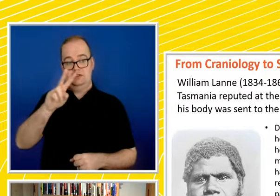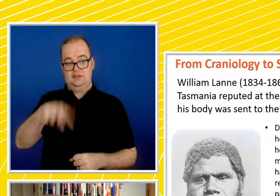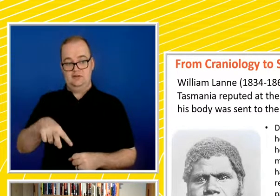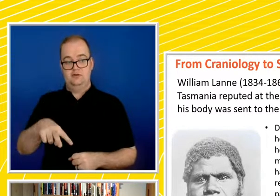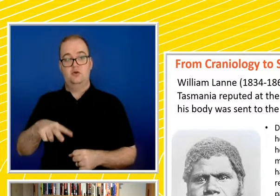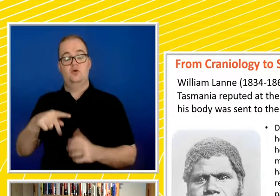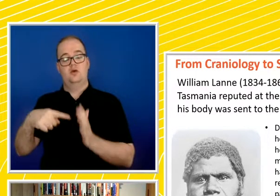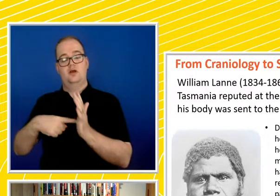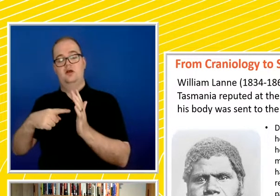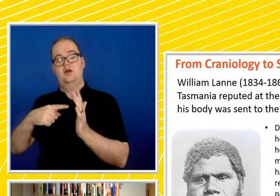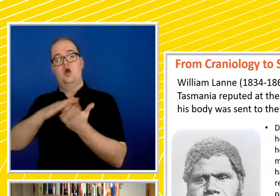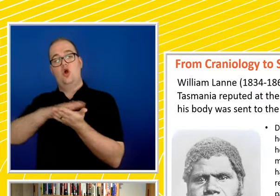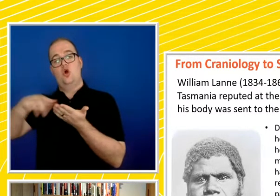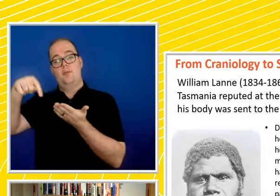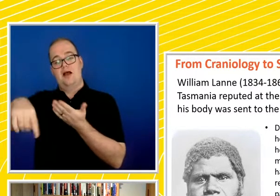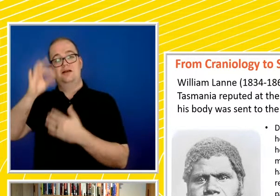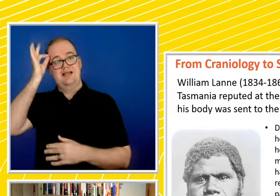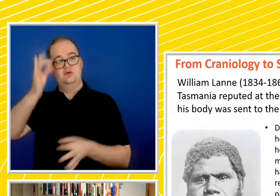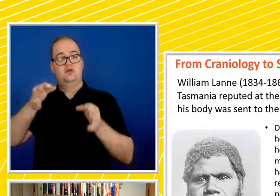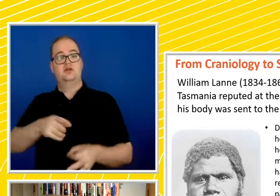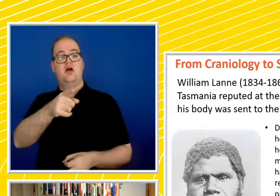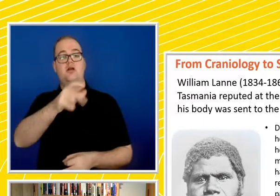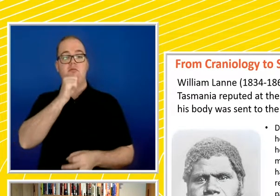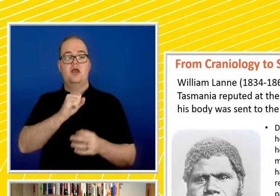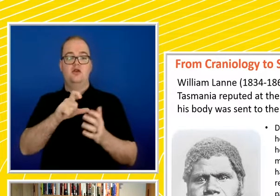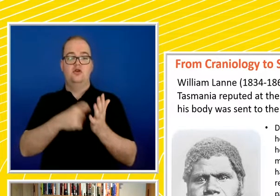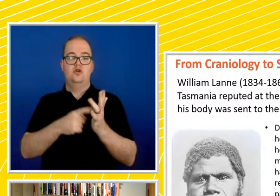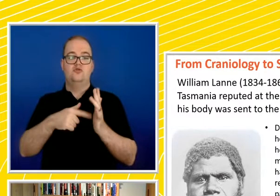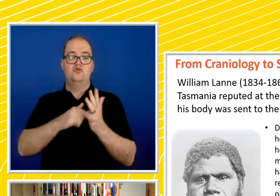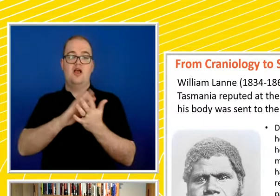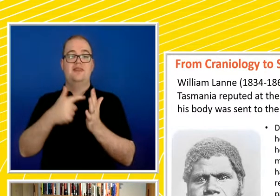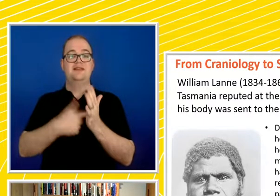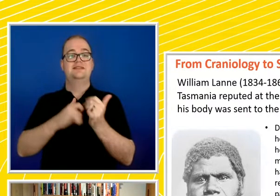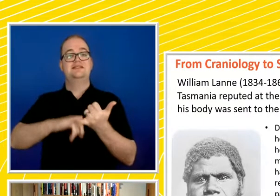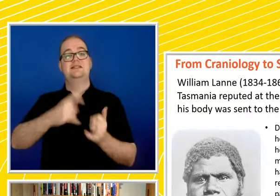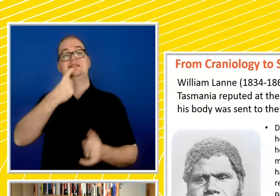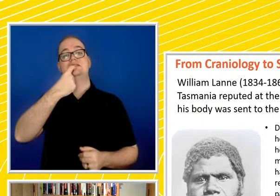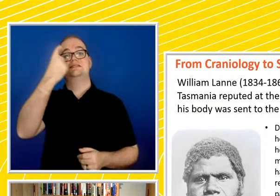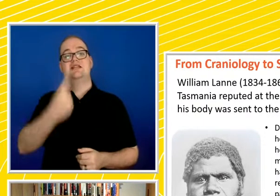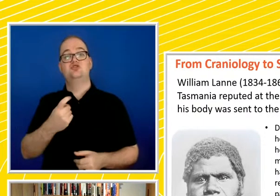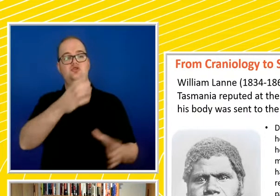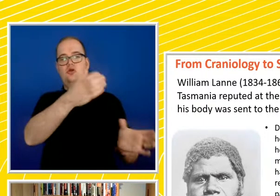remove Crother's statue and he became Premier of Tasmania, this guy.